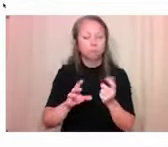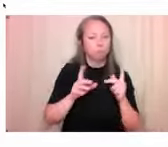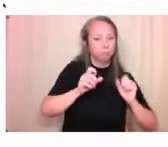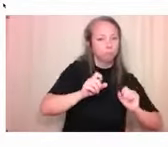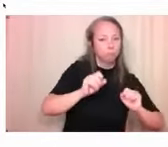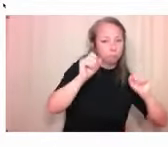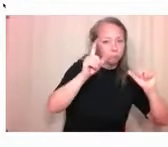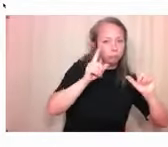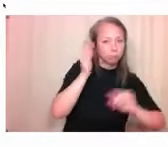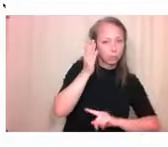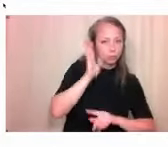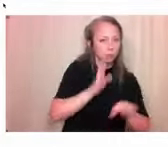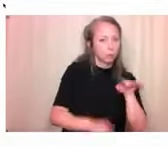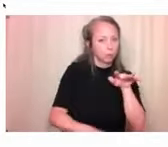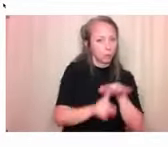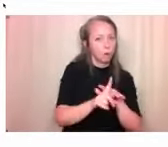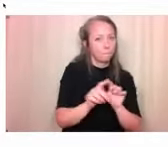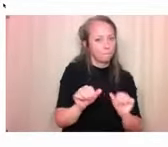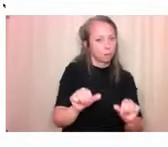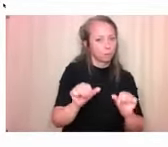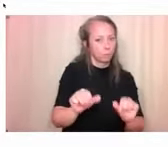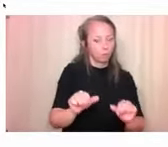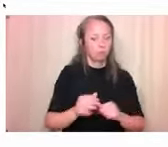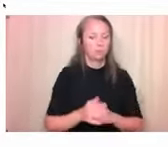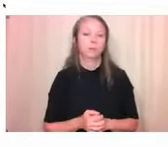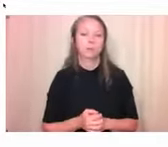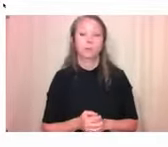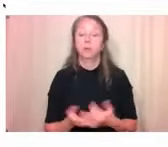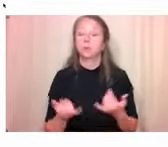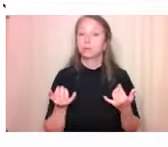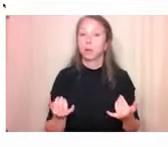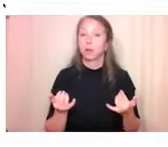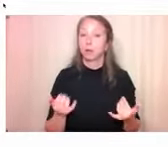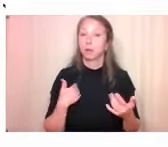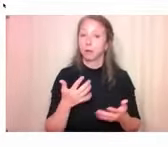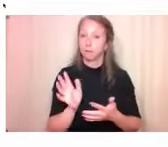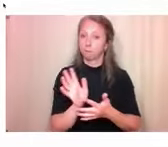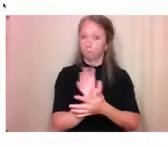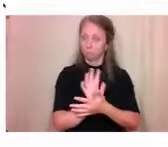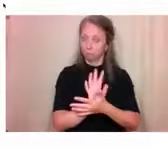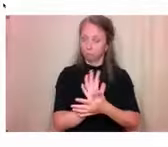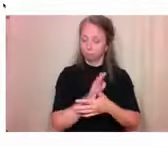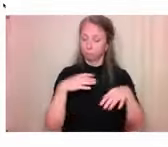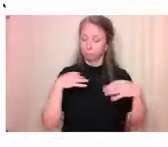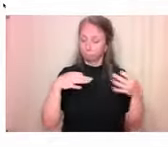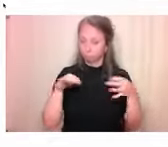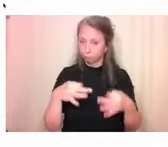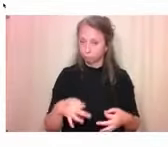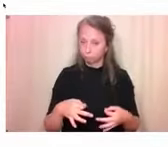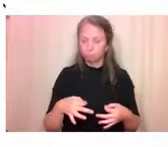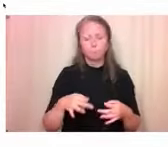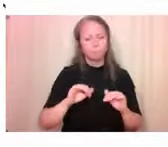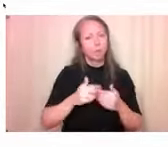So with that, we have a little video demo to demonstrate how to use the app.